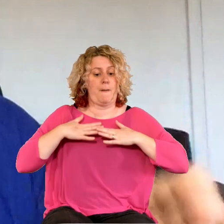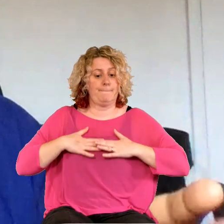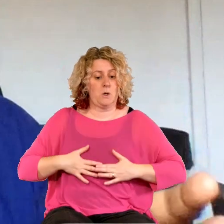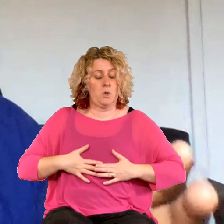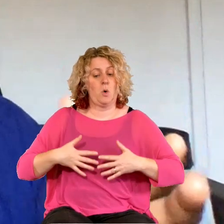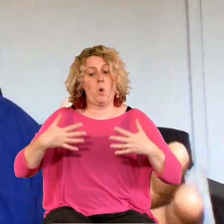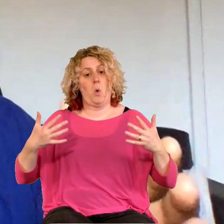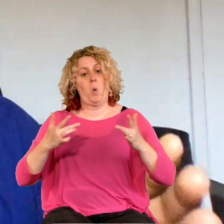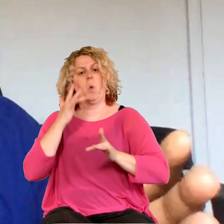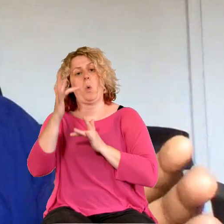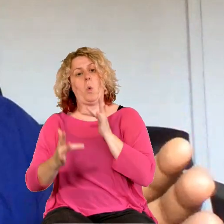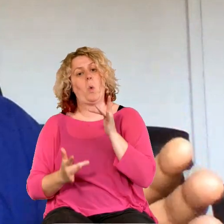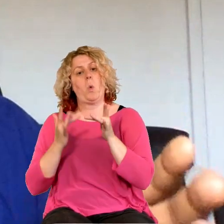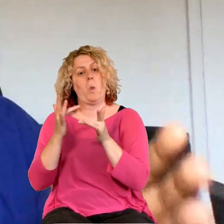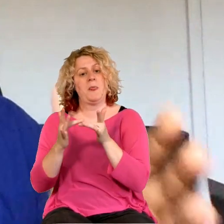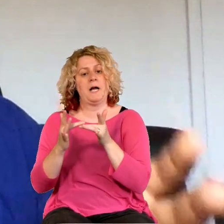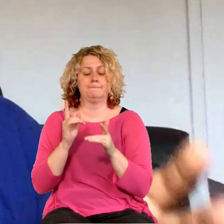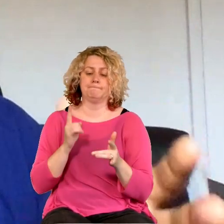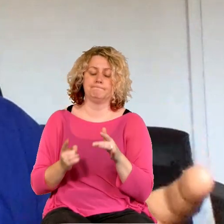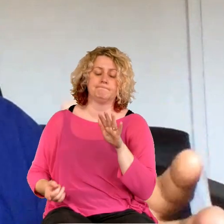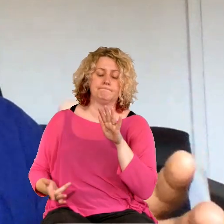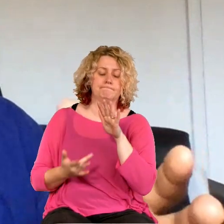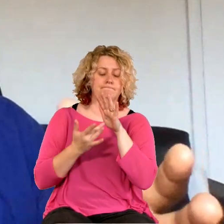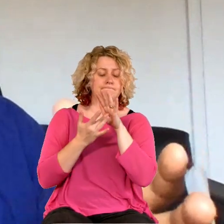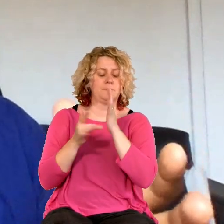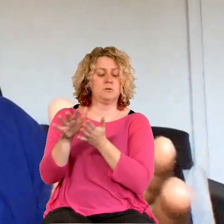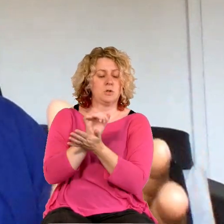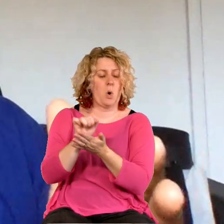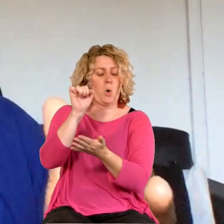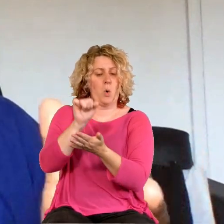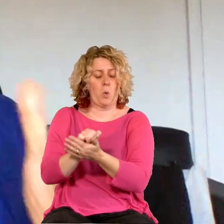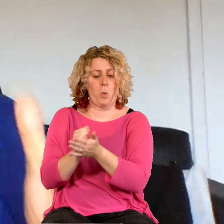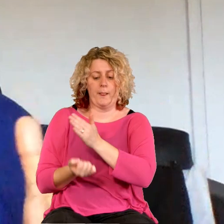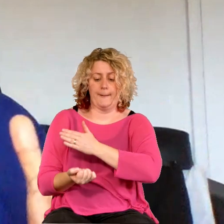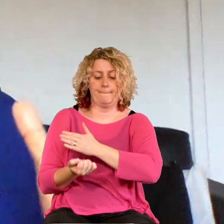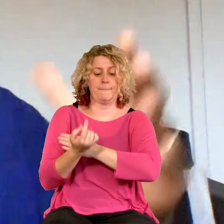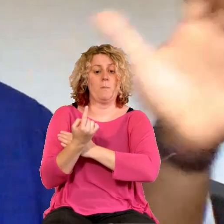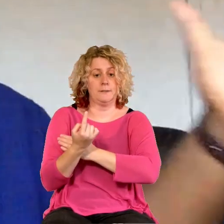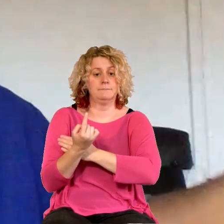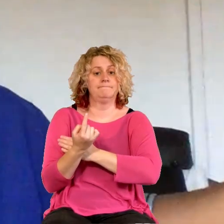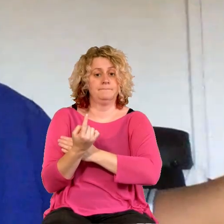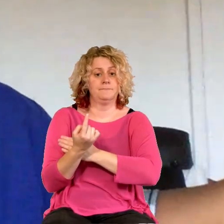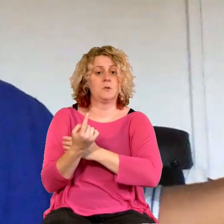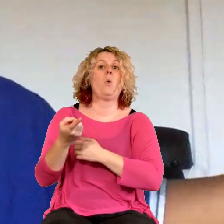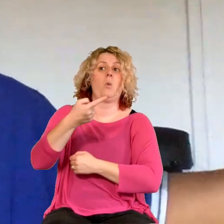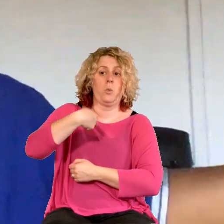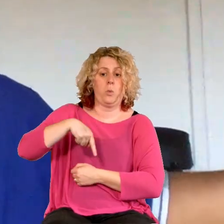even remotely, is a sacred moment when we are joining in the heritage